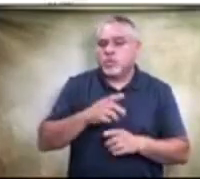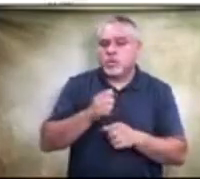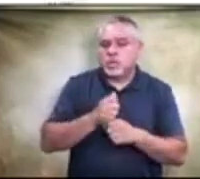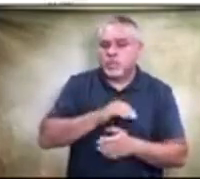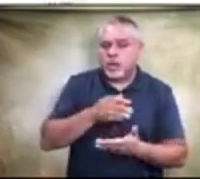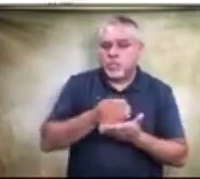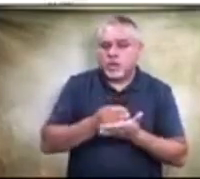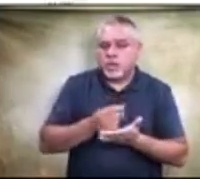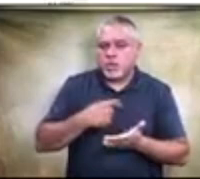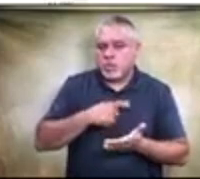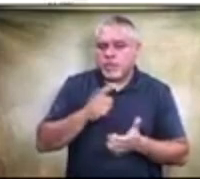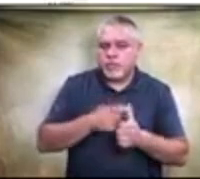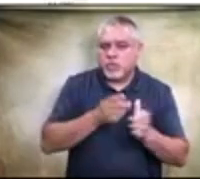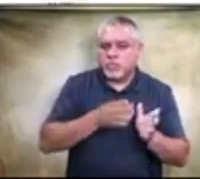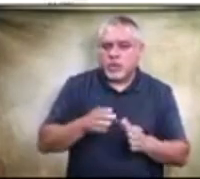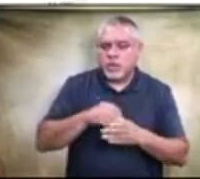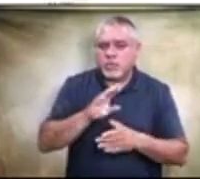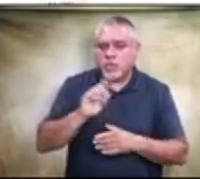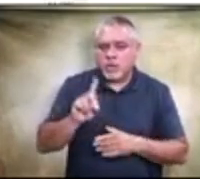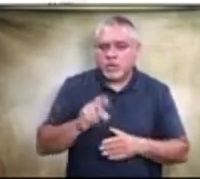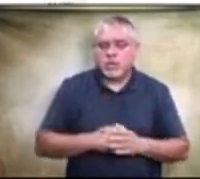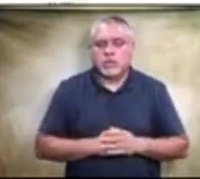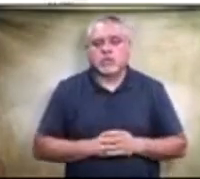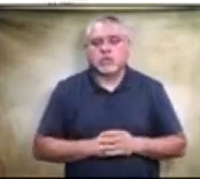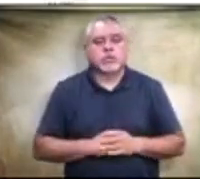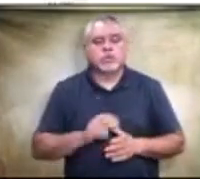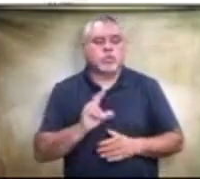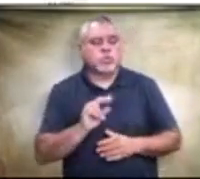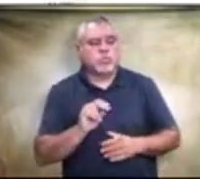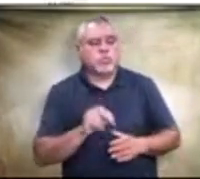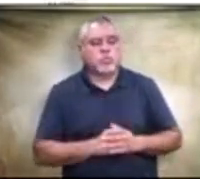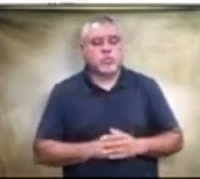originally put in the bond? No, ma'am. Okay.